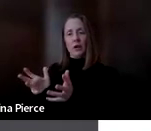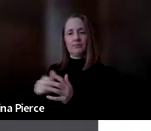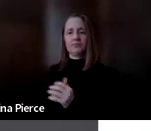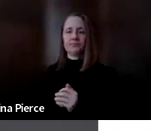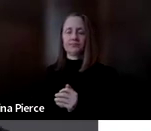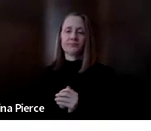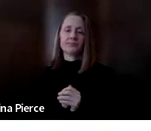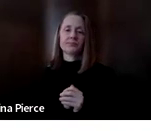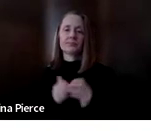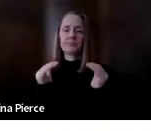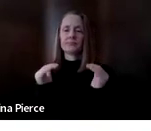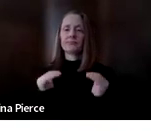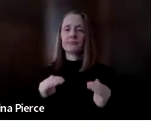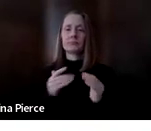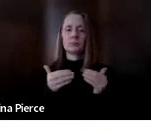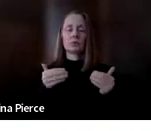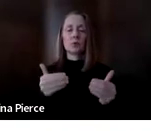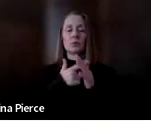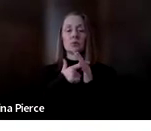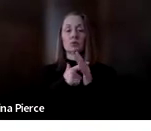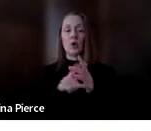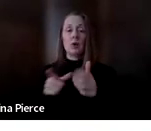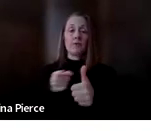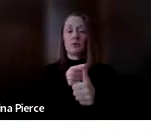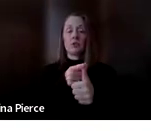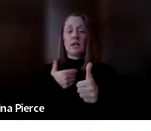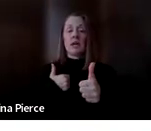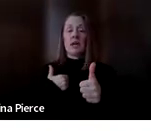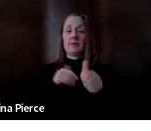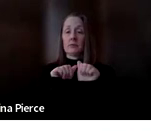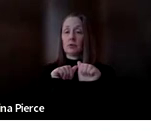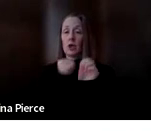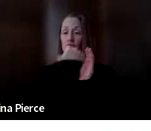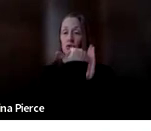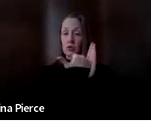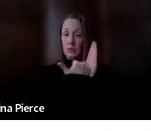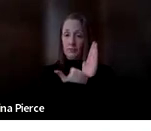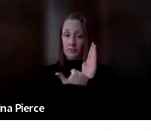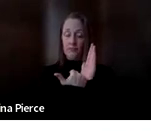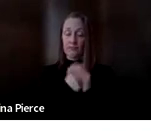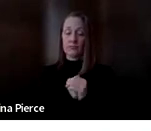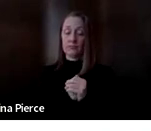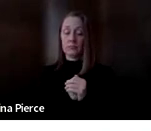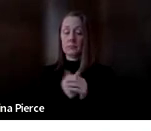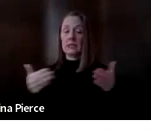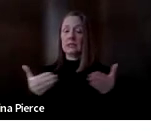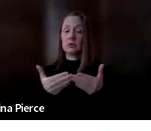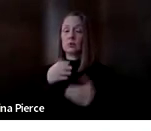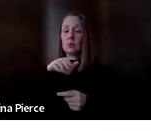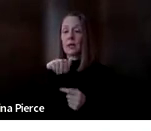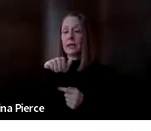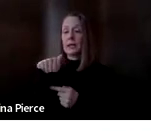All right, let's go ahead and get started. The first thing we have is our agenda. Today we're going to do an introduction to AAC.